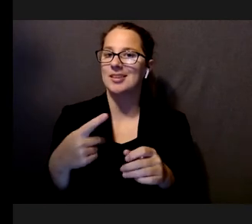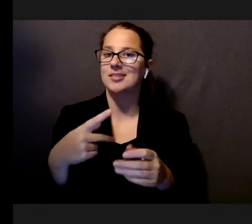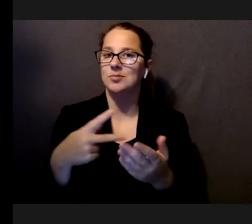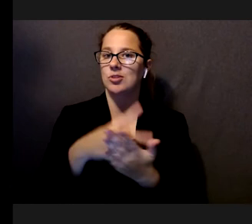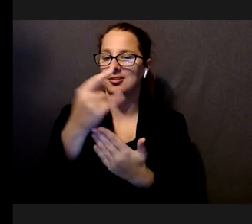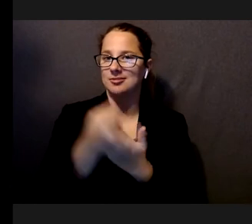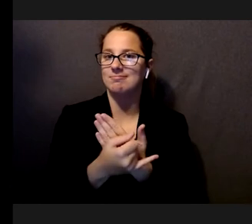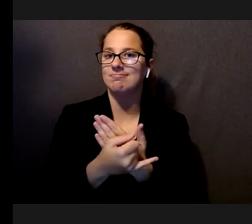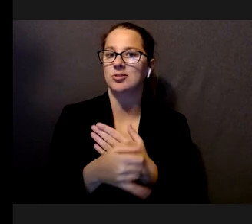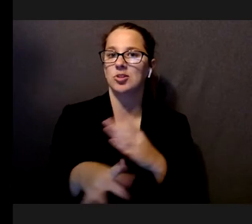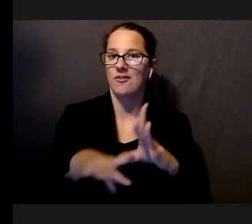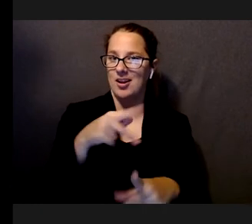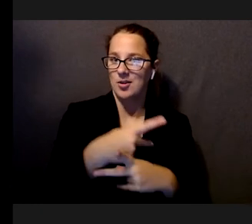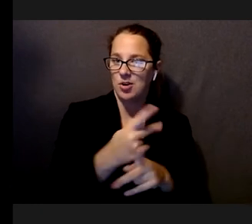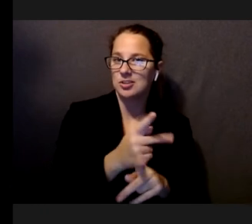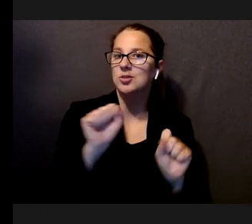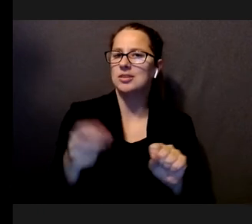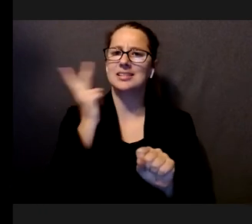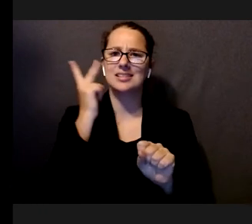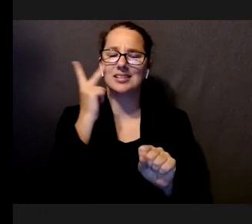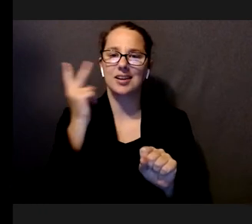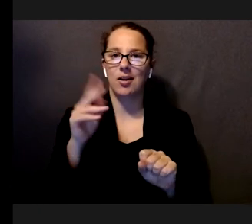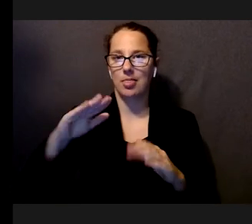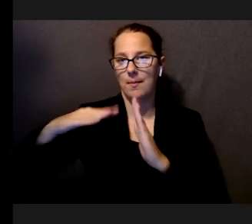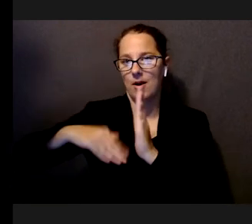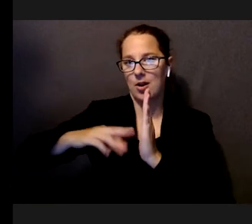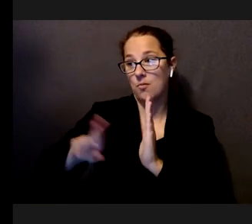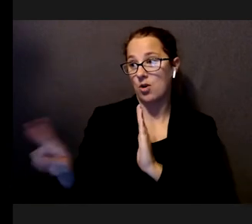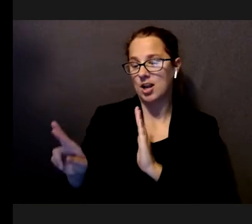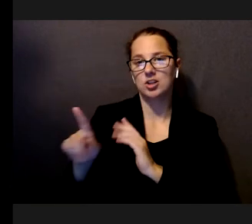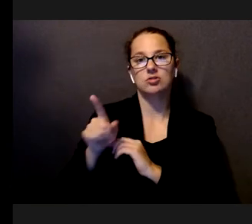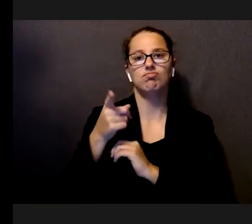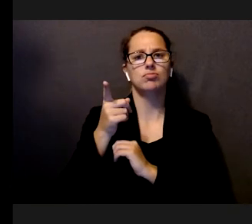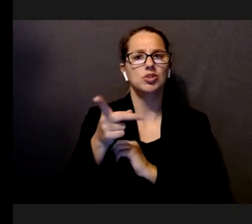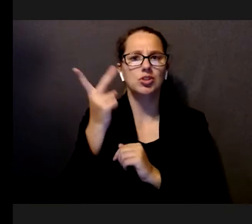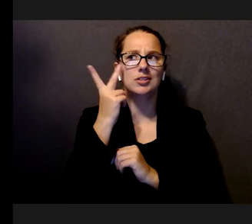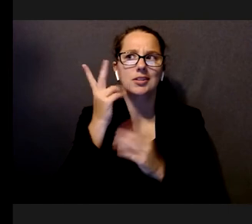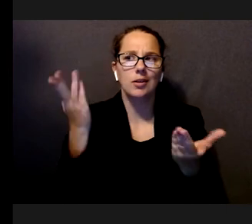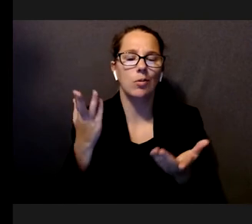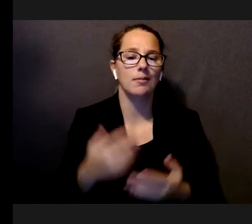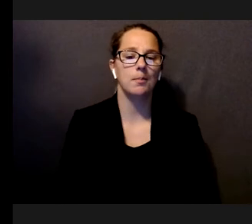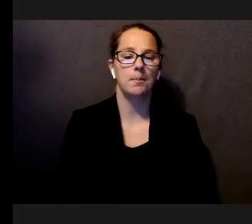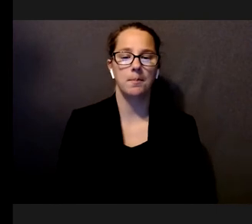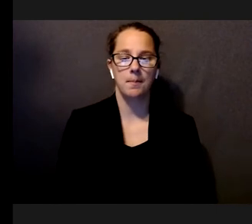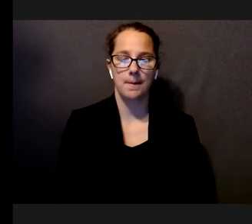prototype. So, she's finding a product. You can see on the bottom right what she's seeing through the device.